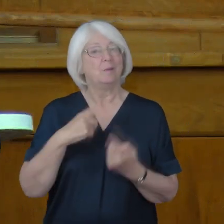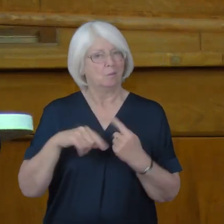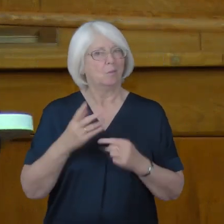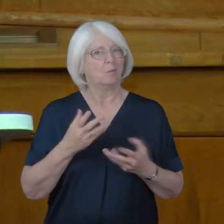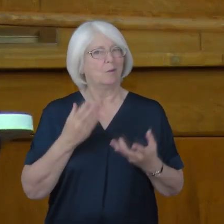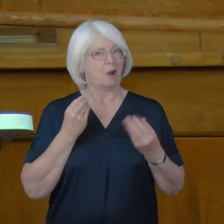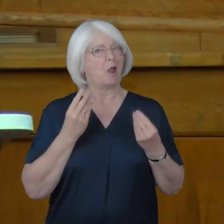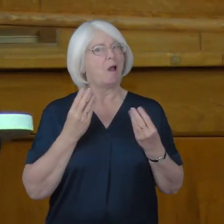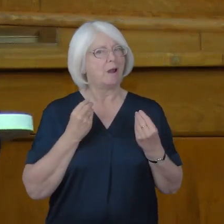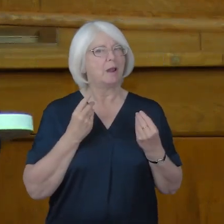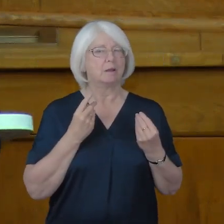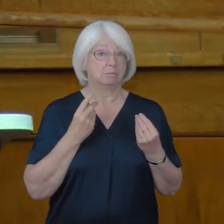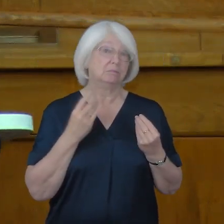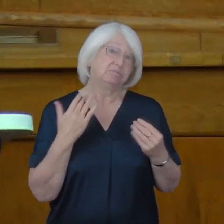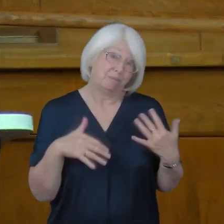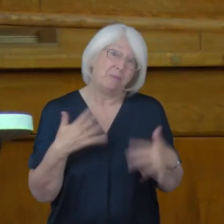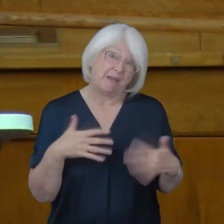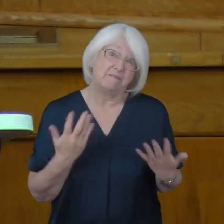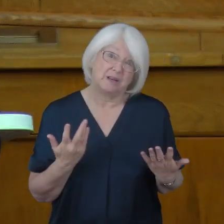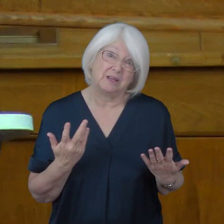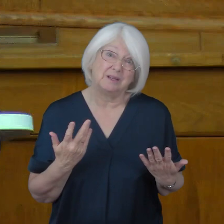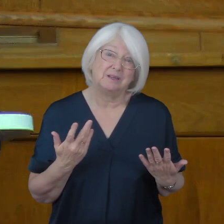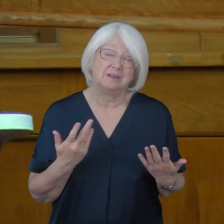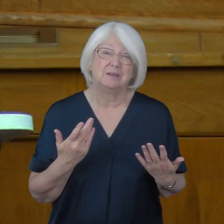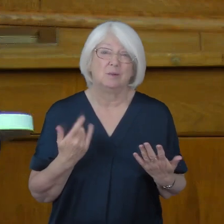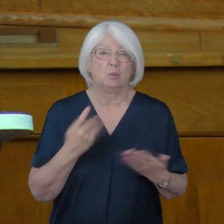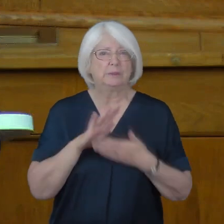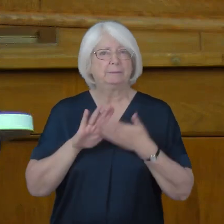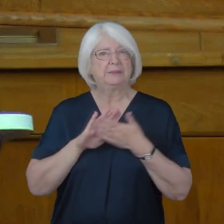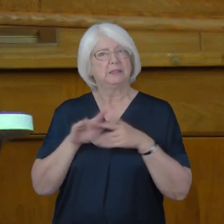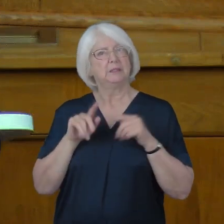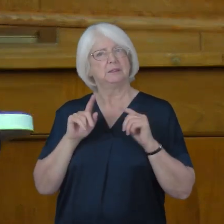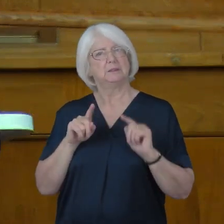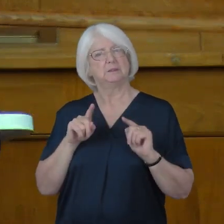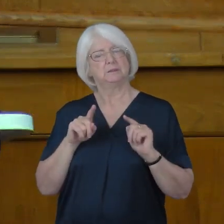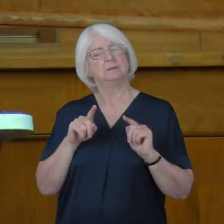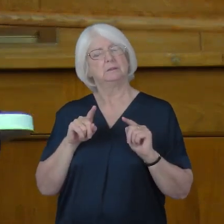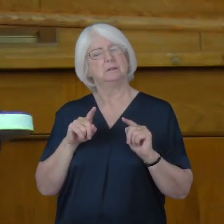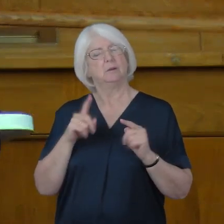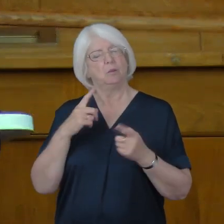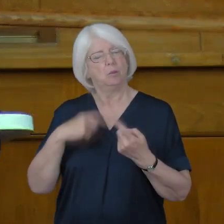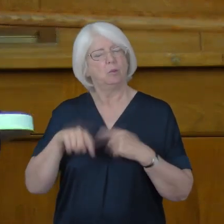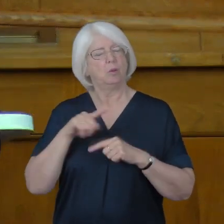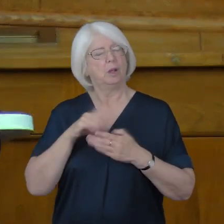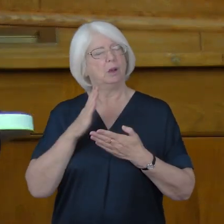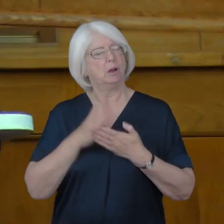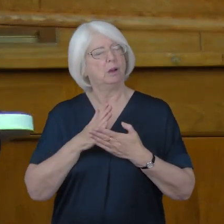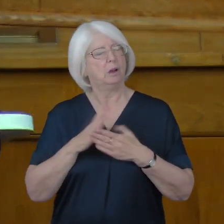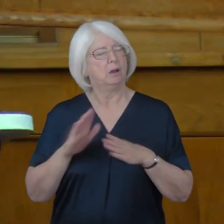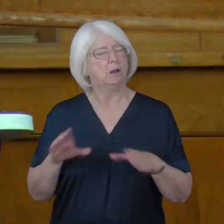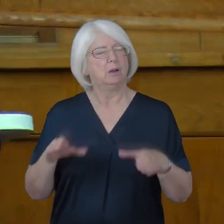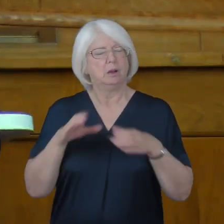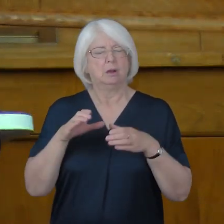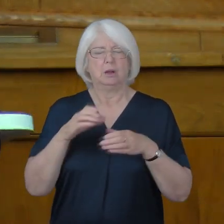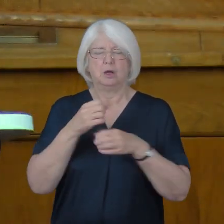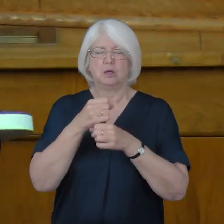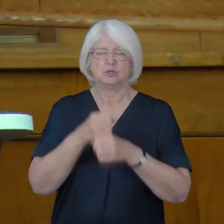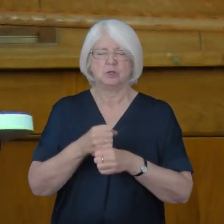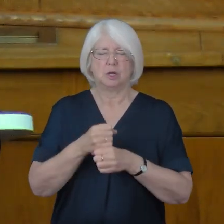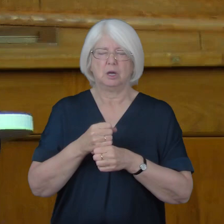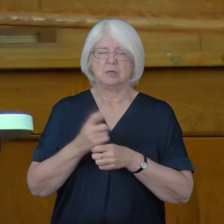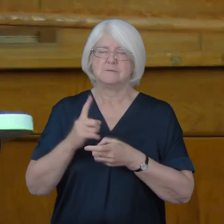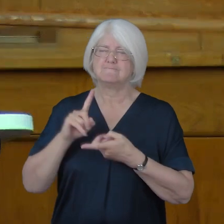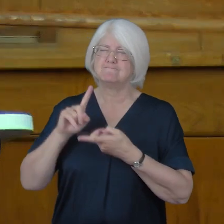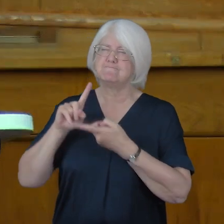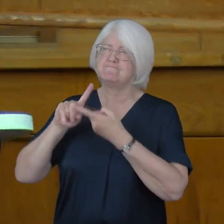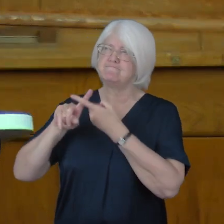very, very painfully what it really means to be a church that is dependent